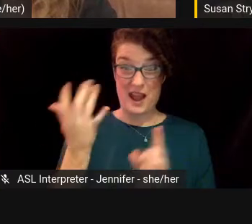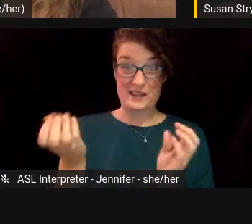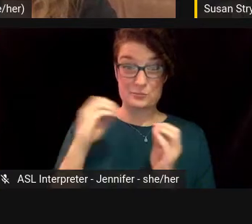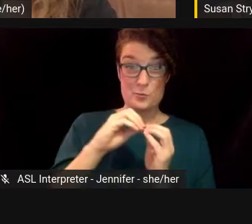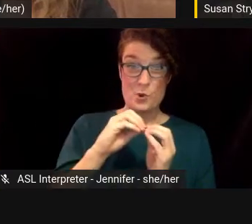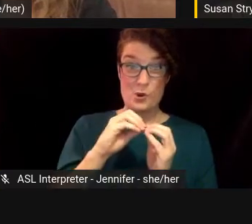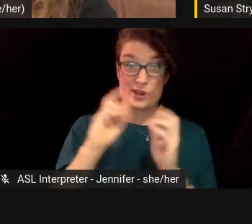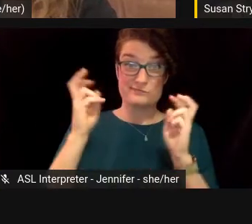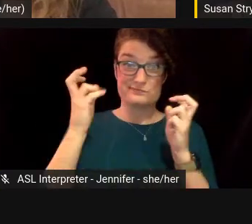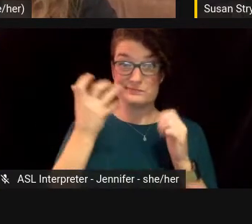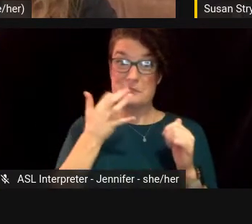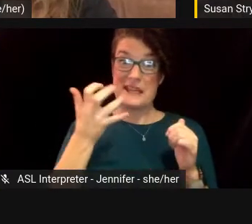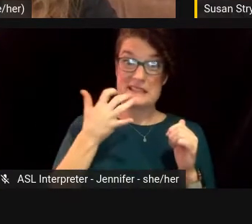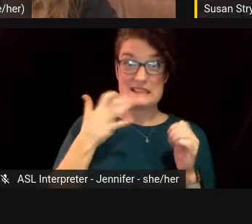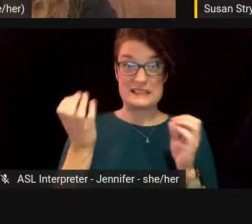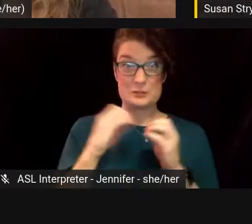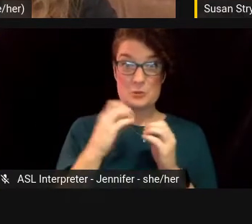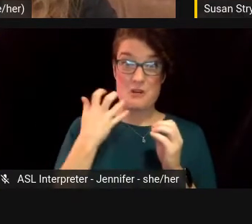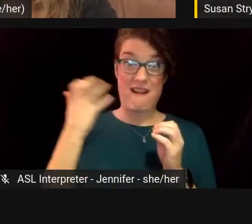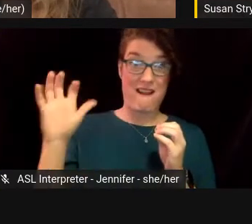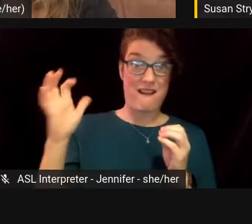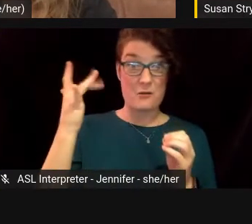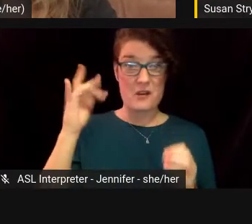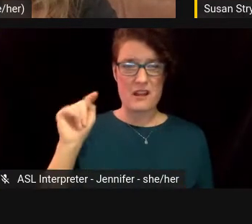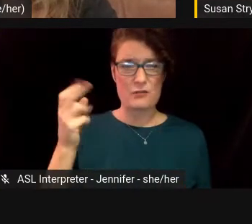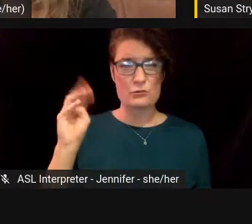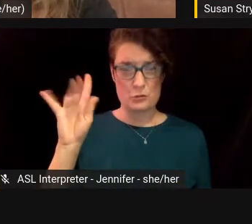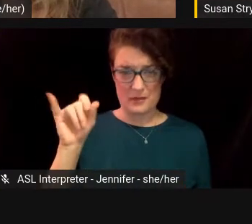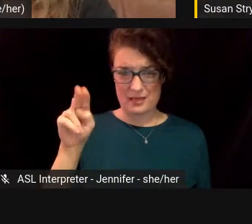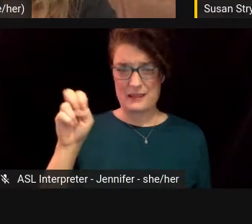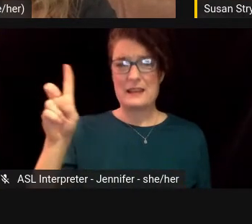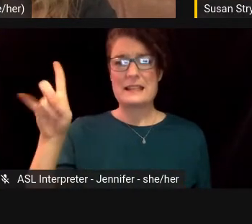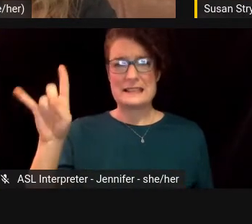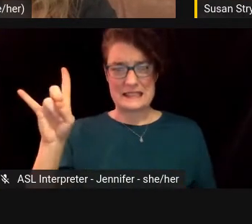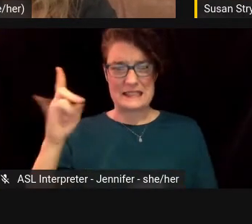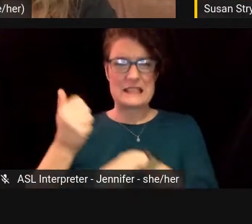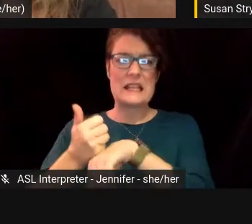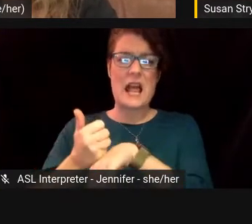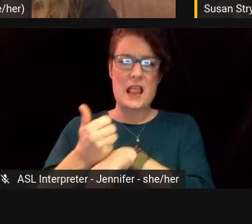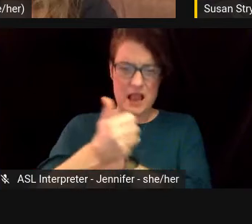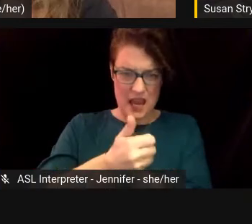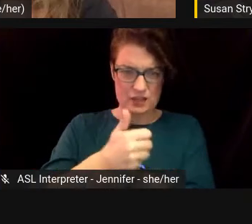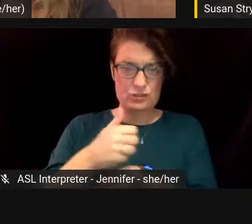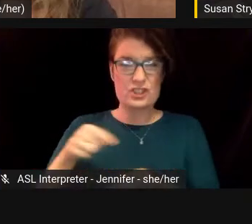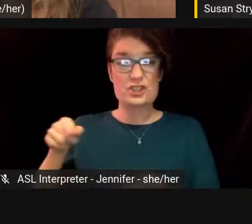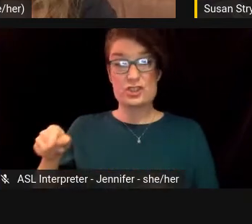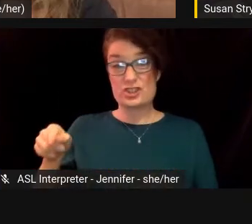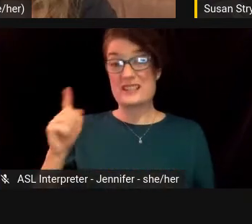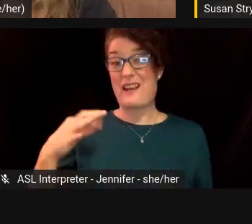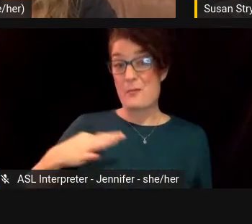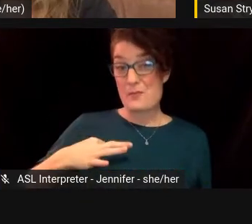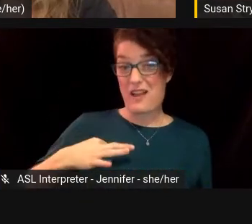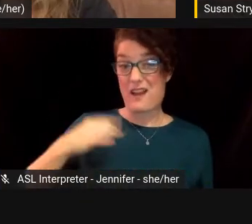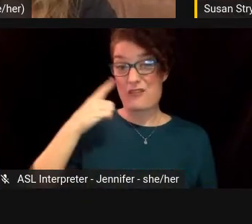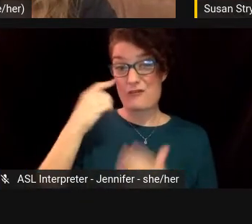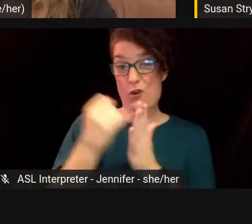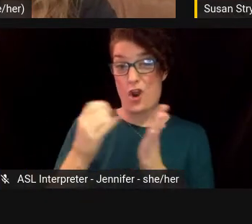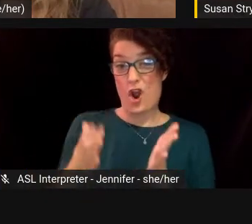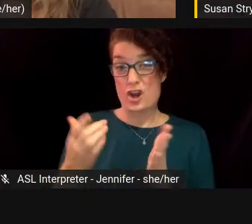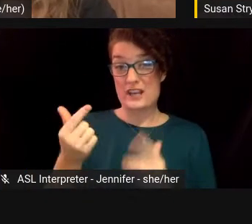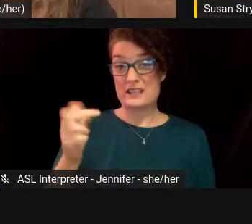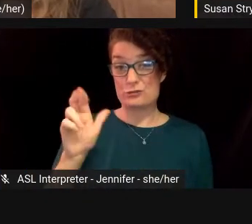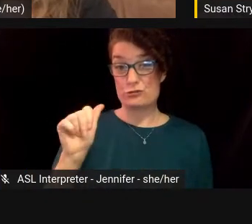is that Tourmaline did allege that she had applied for an artist's grant